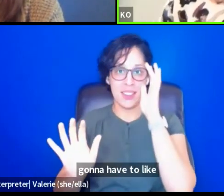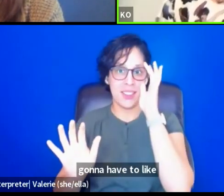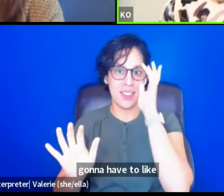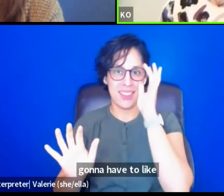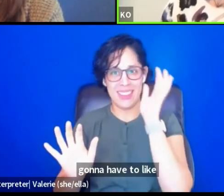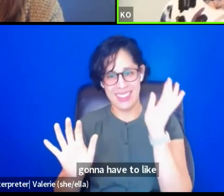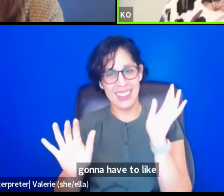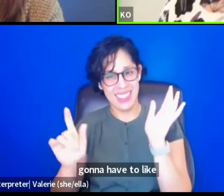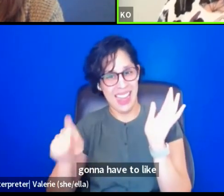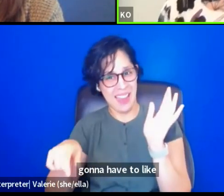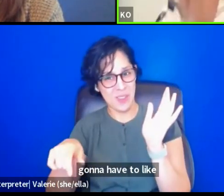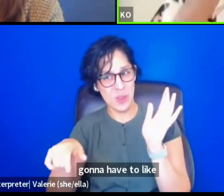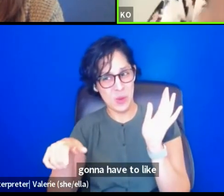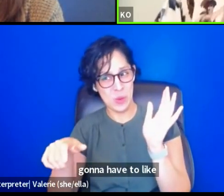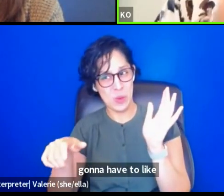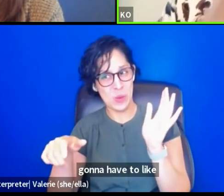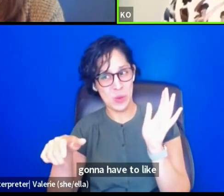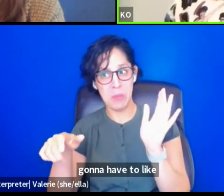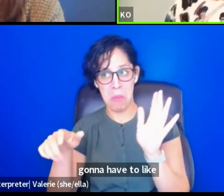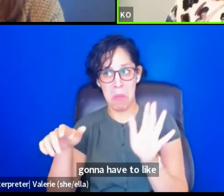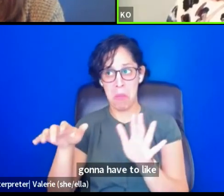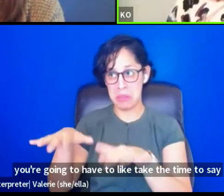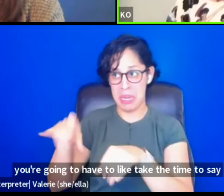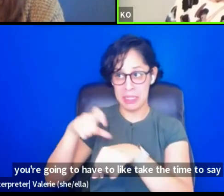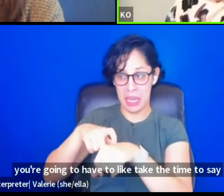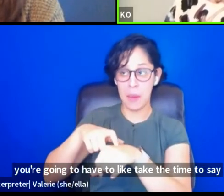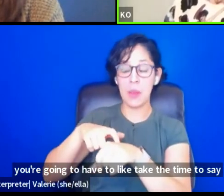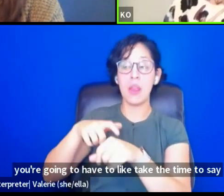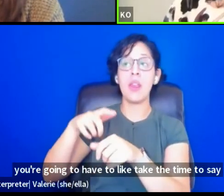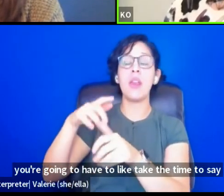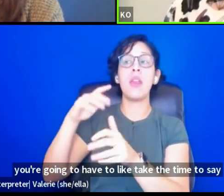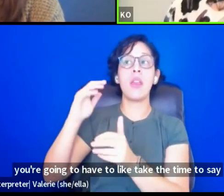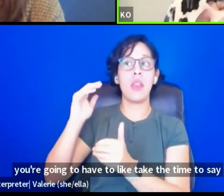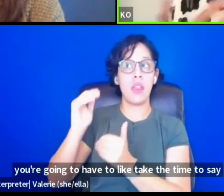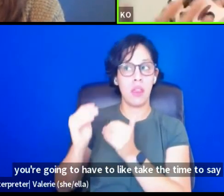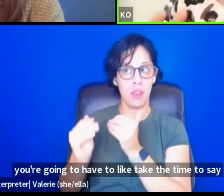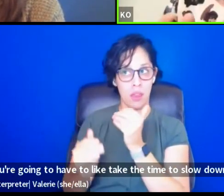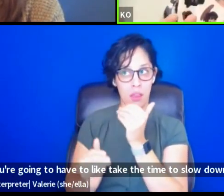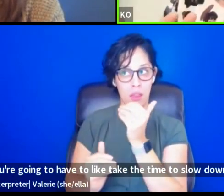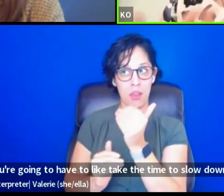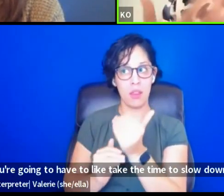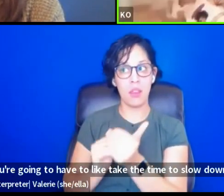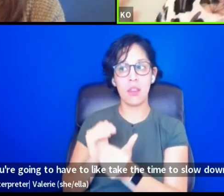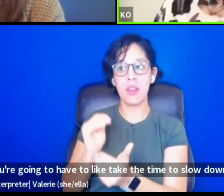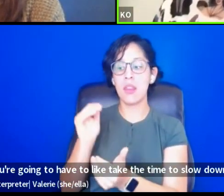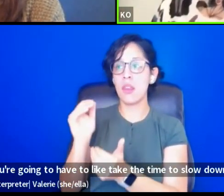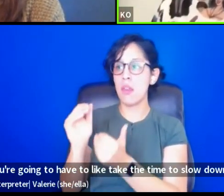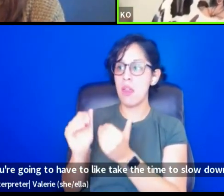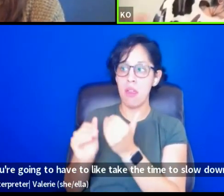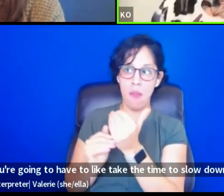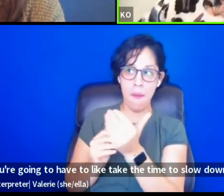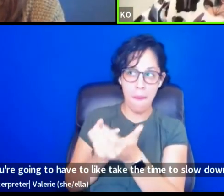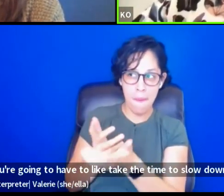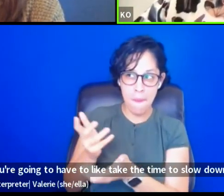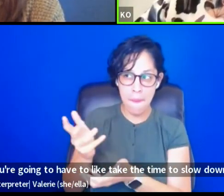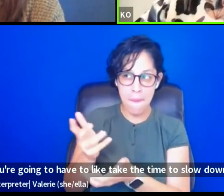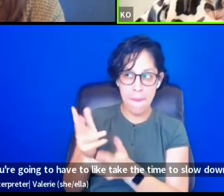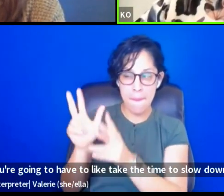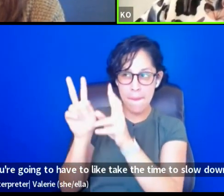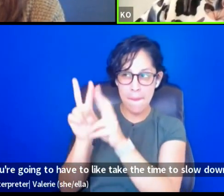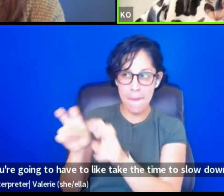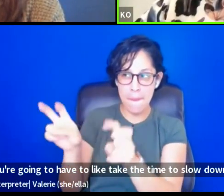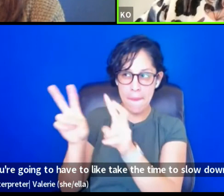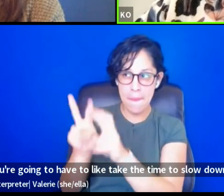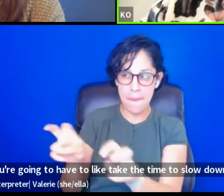you're going to have to like, take the time to slow down and, and assess. Um, um,